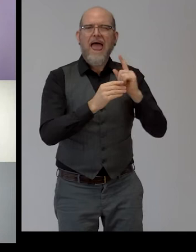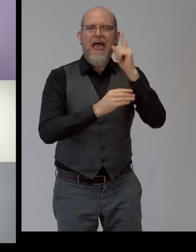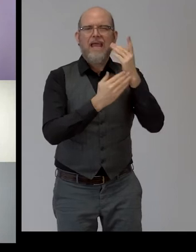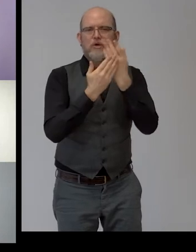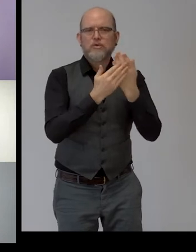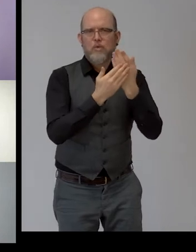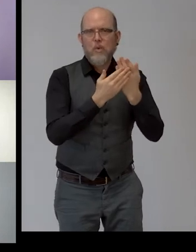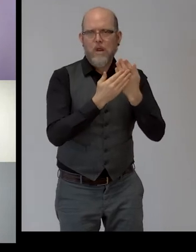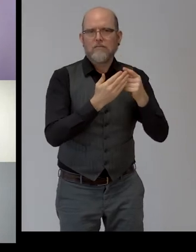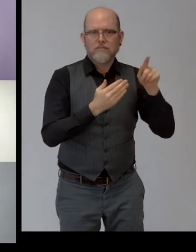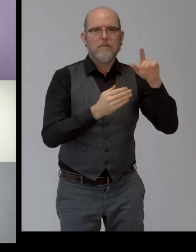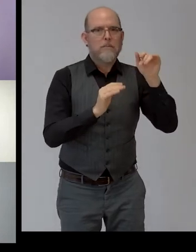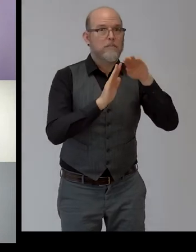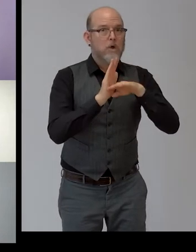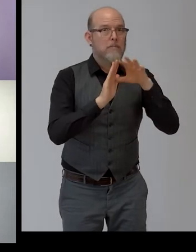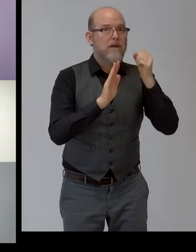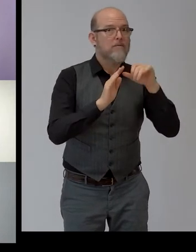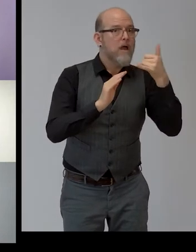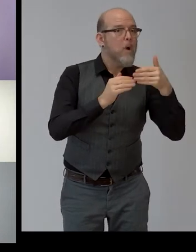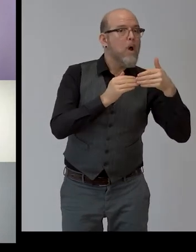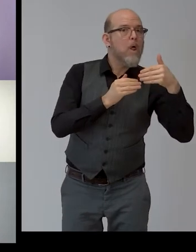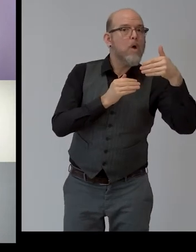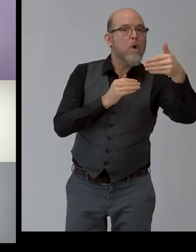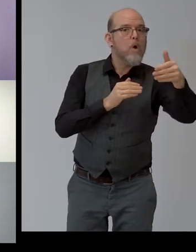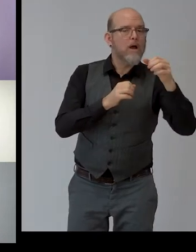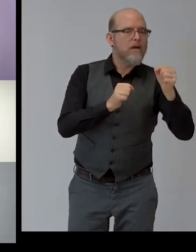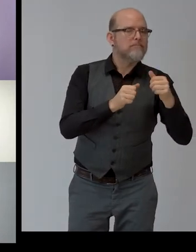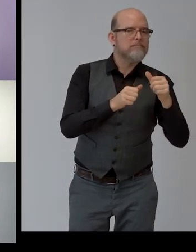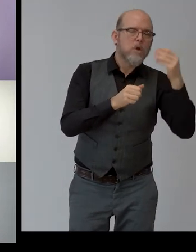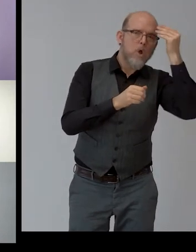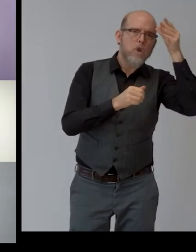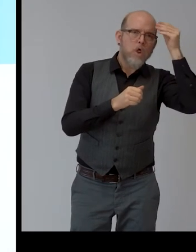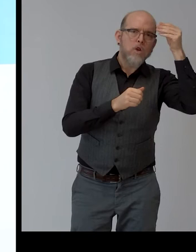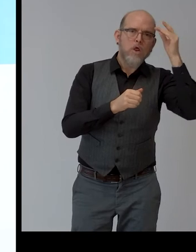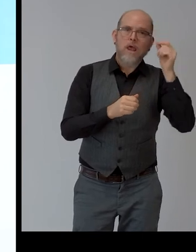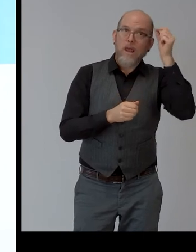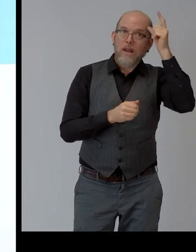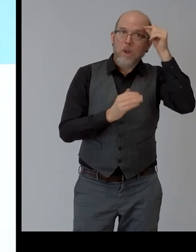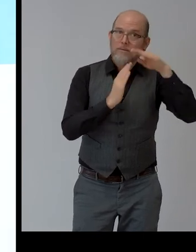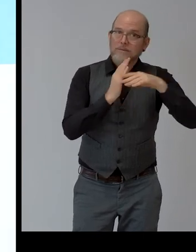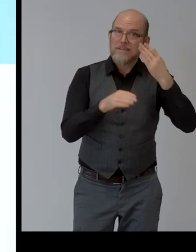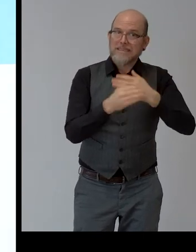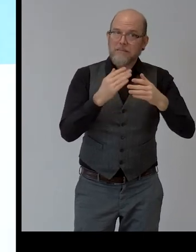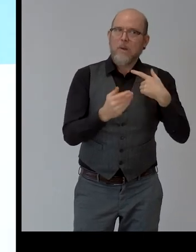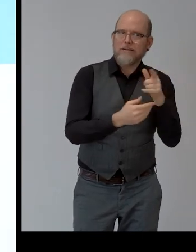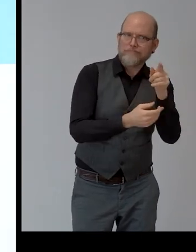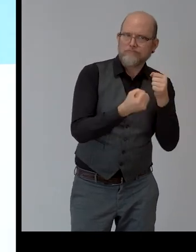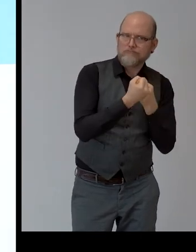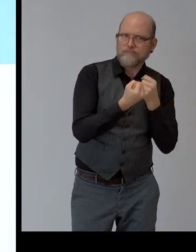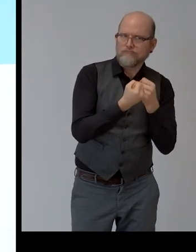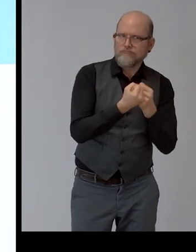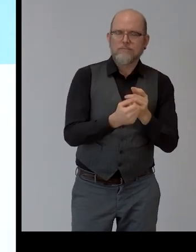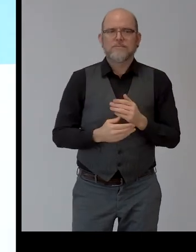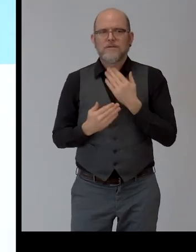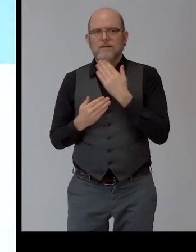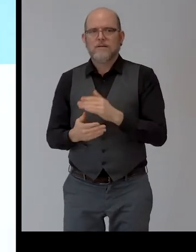for people with intellectual and developmental disabilities. Thank you very much. Thank you. And next